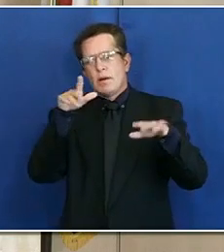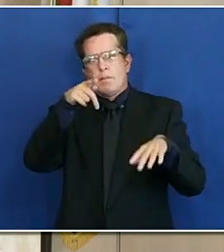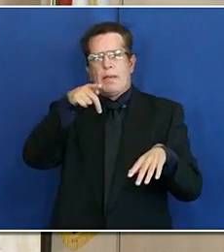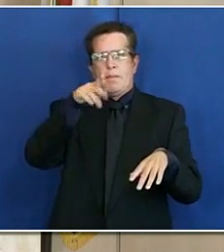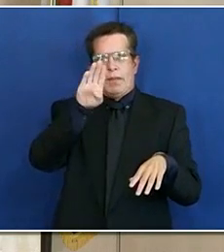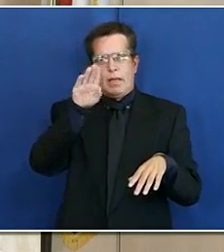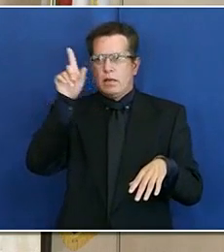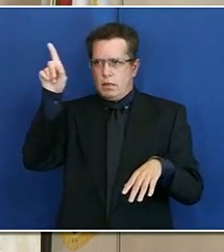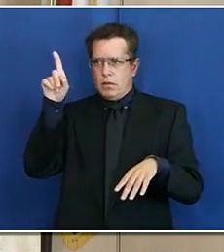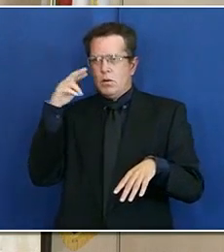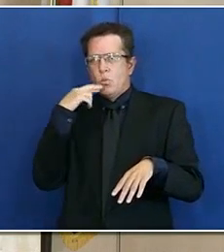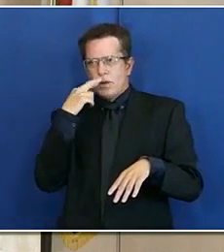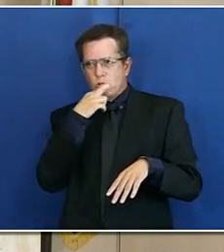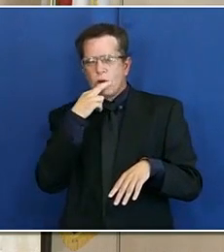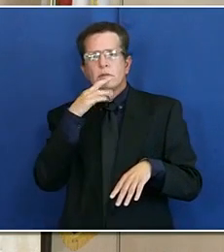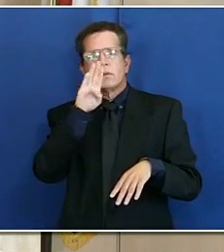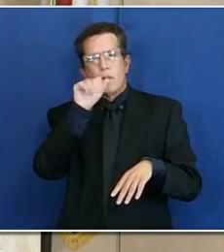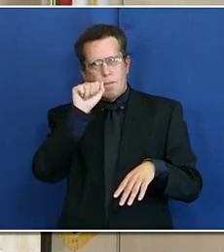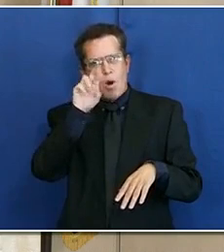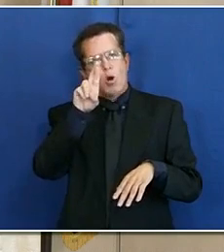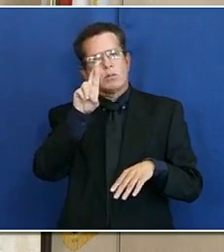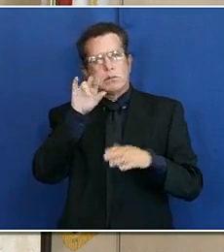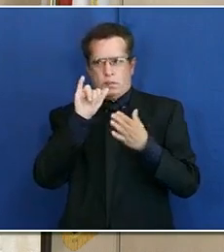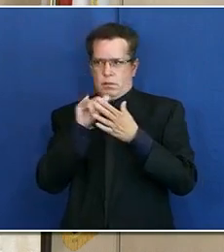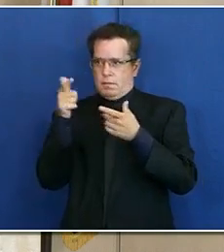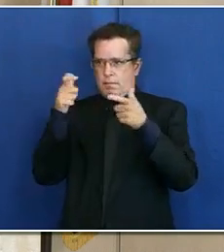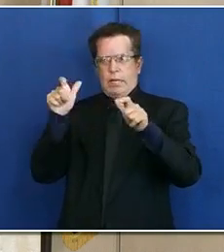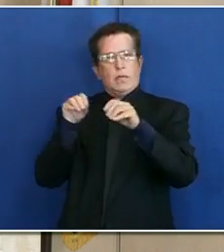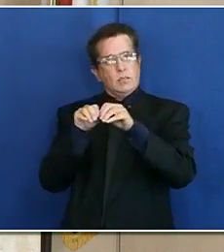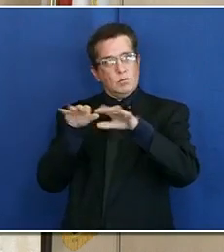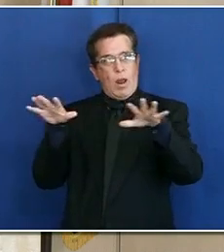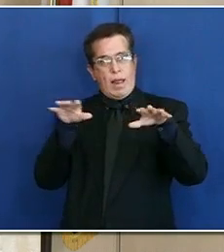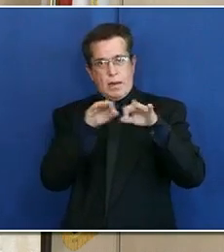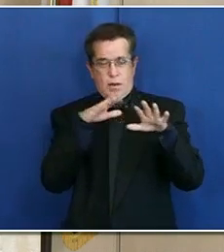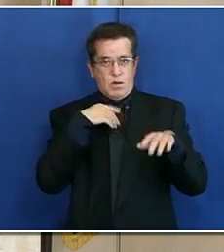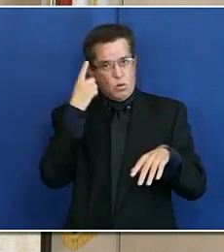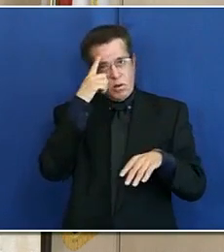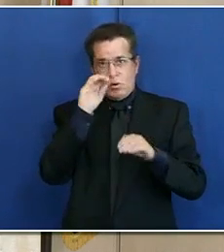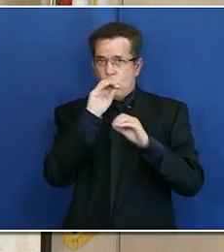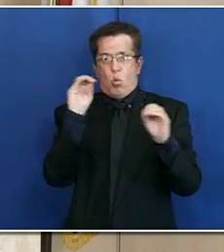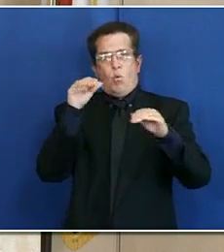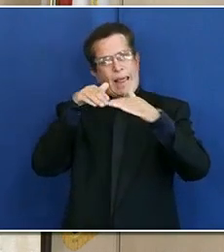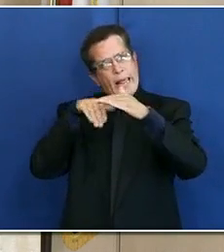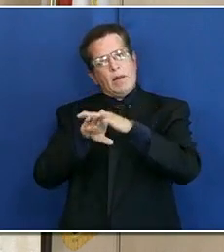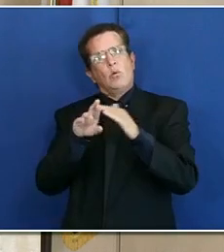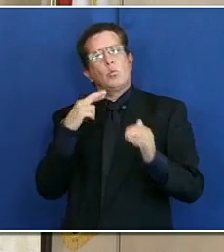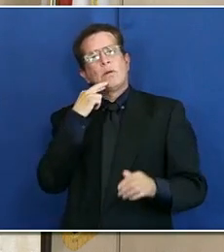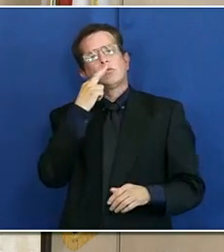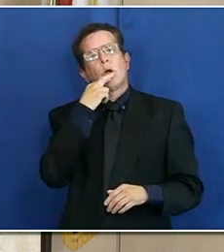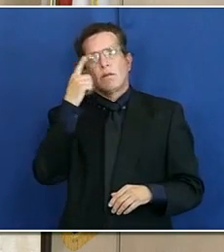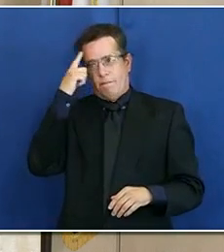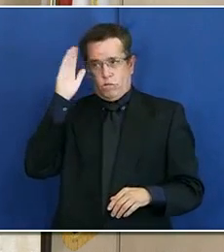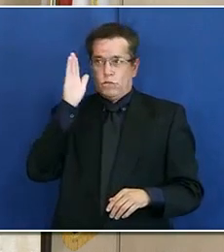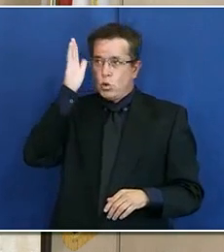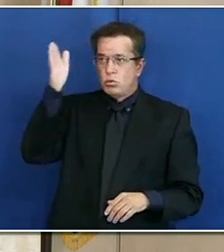bars being main driver of community spread? Will this mean no indoor dining or further restrictions in the near future?